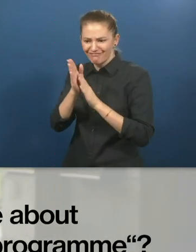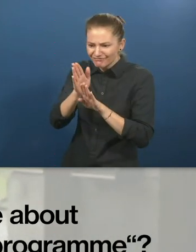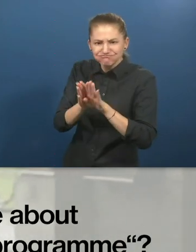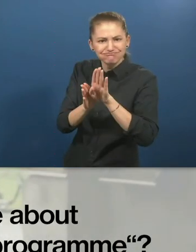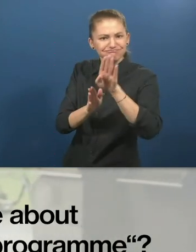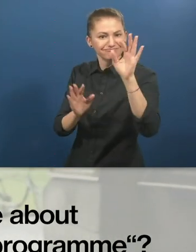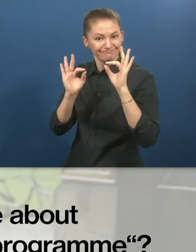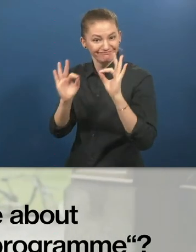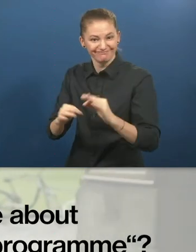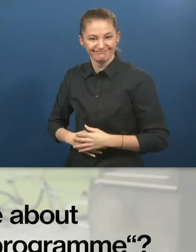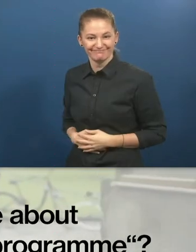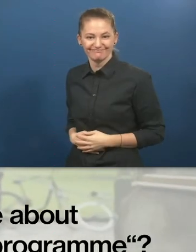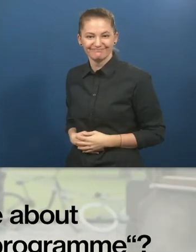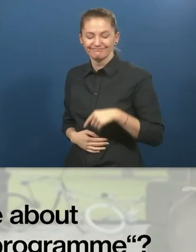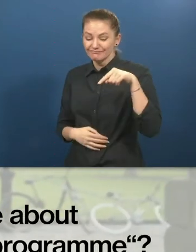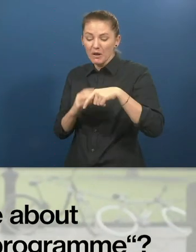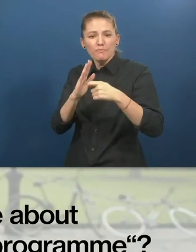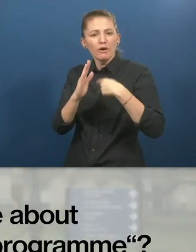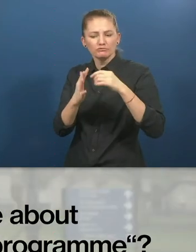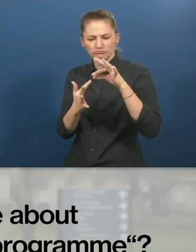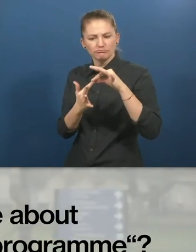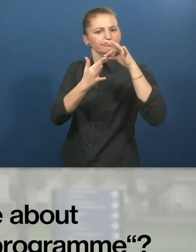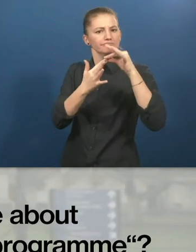TCPID Graduate Internship Program?